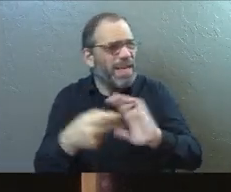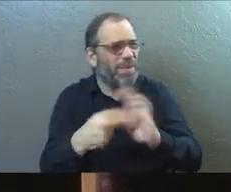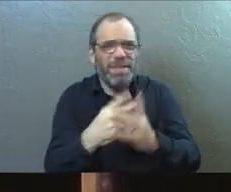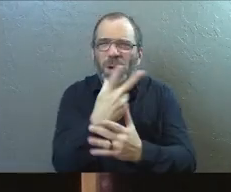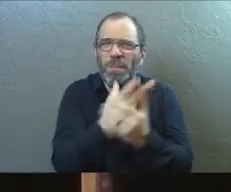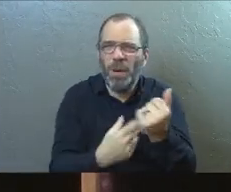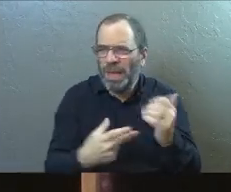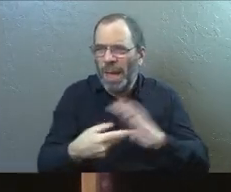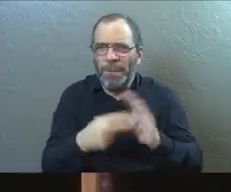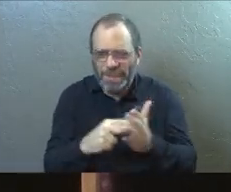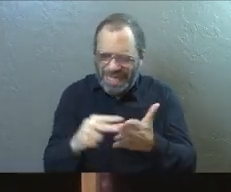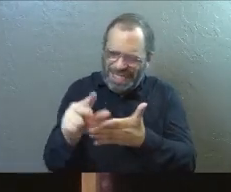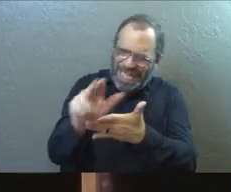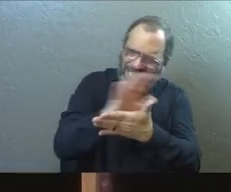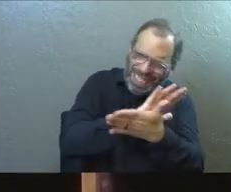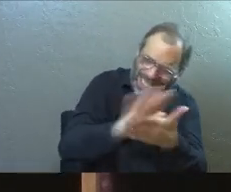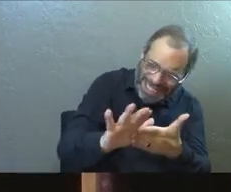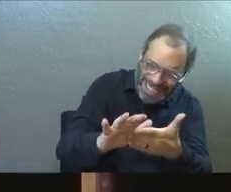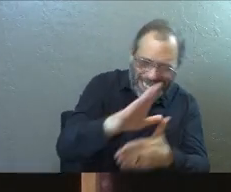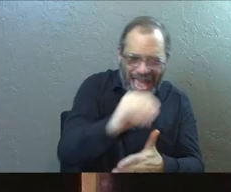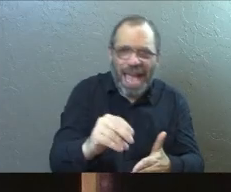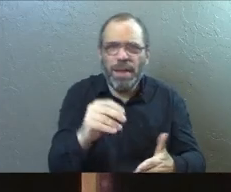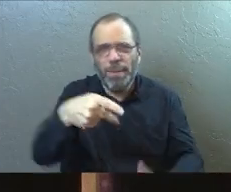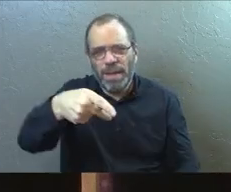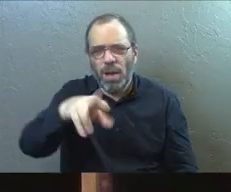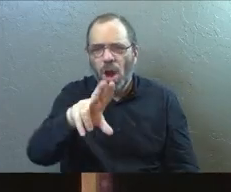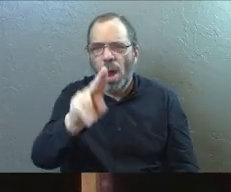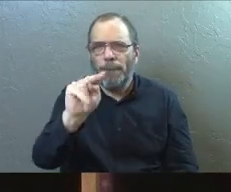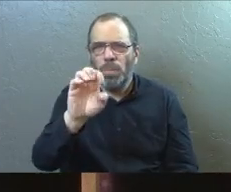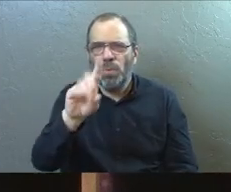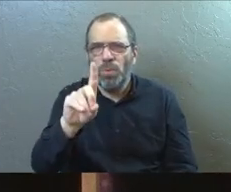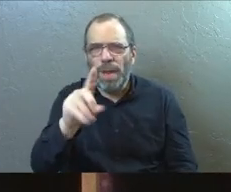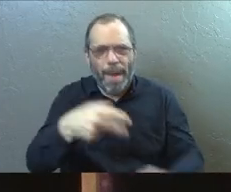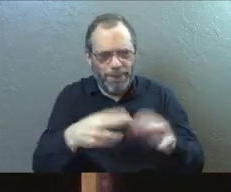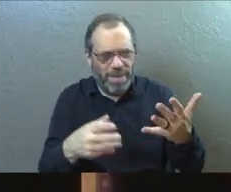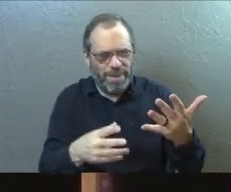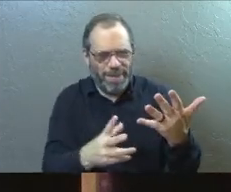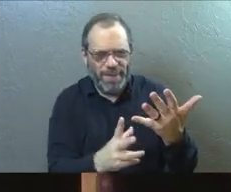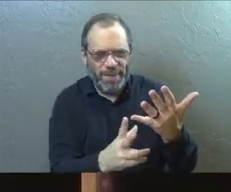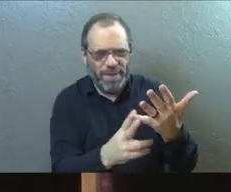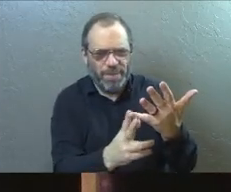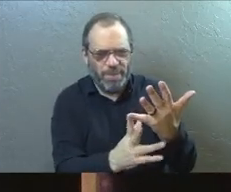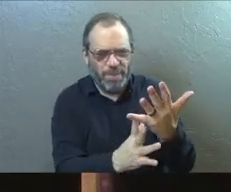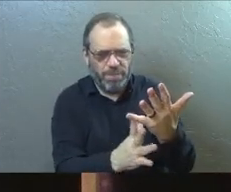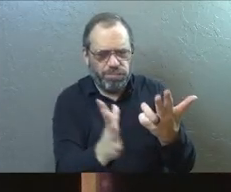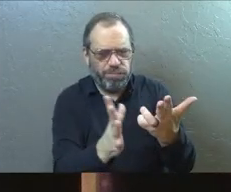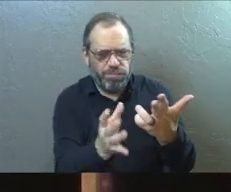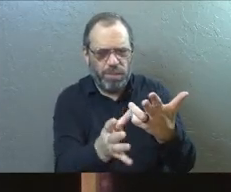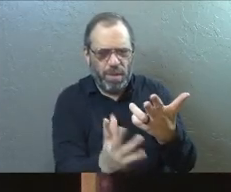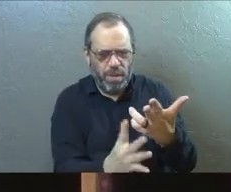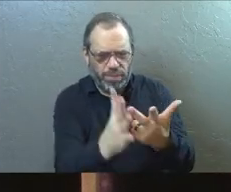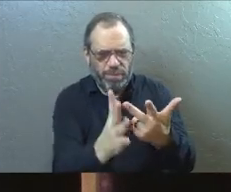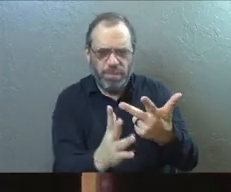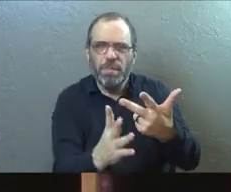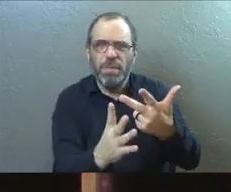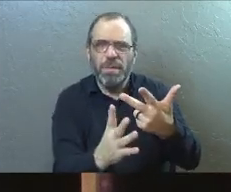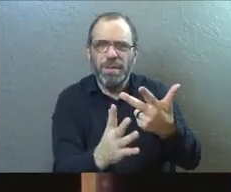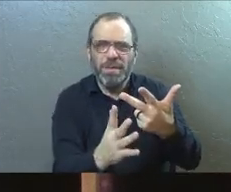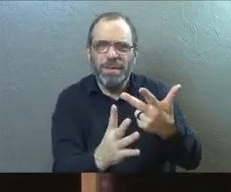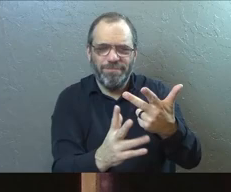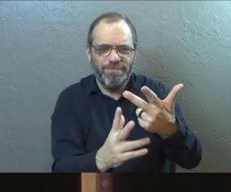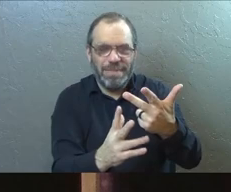kind of both. It means to be cleaned and it means to be pruned. And the idea here is that sometimes you've got to clean something up.